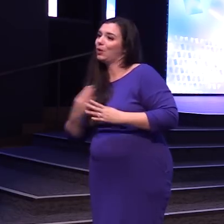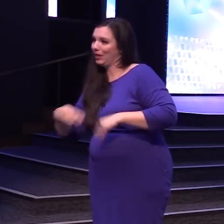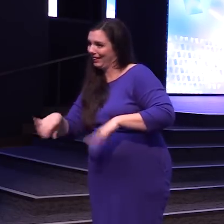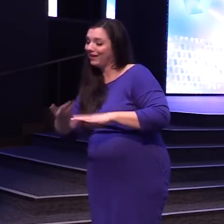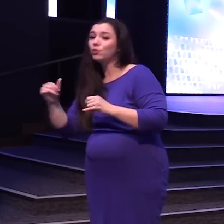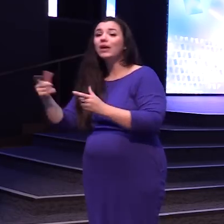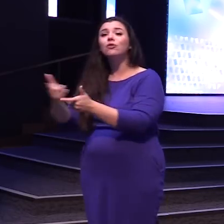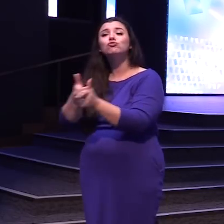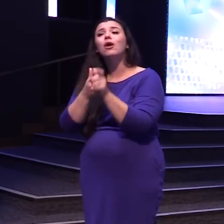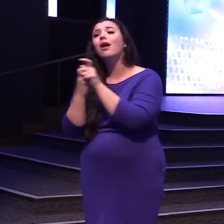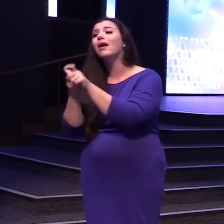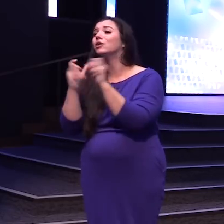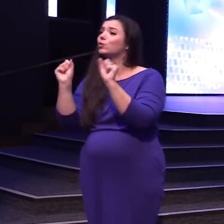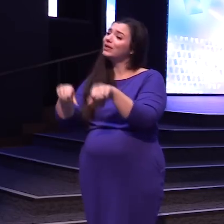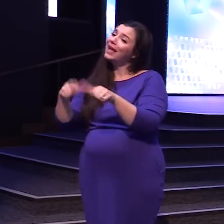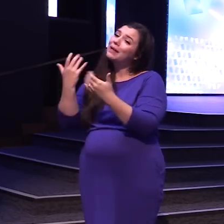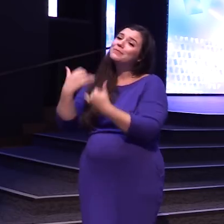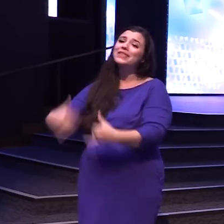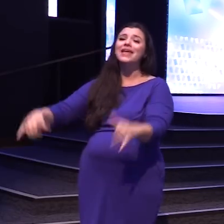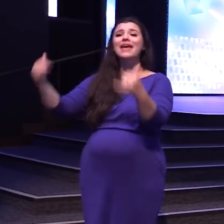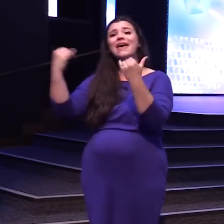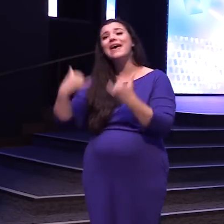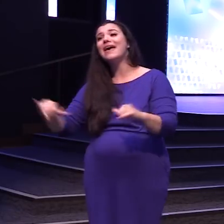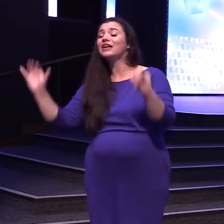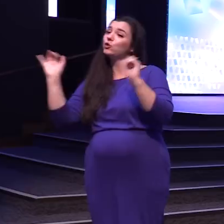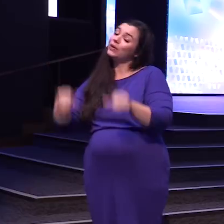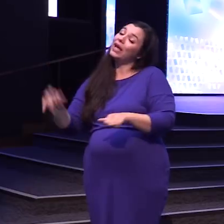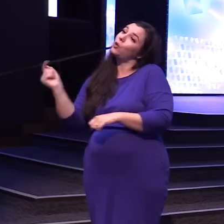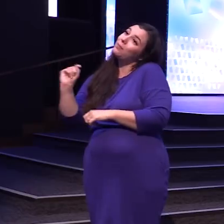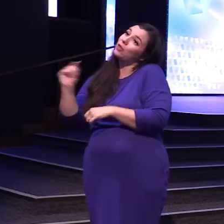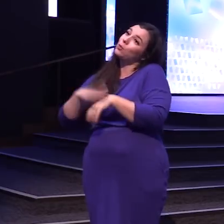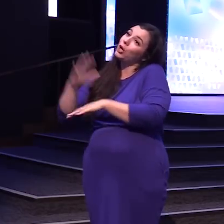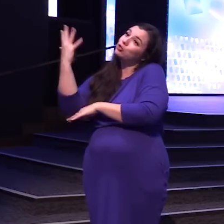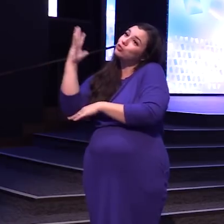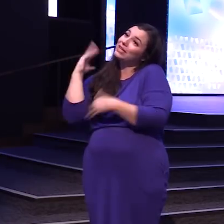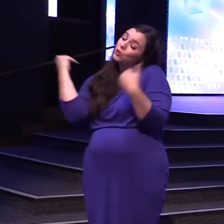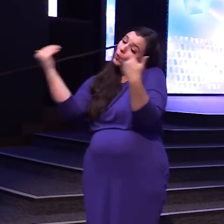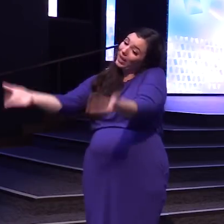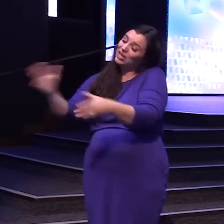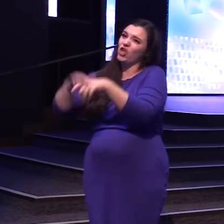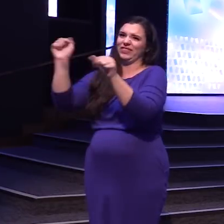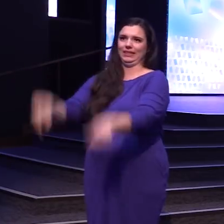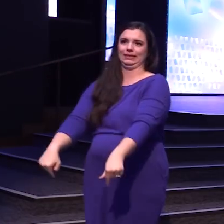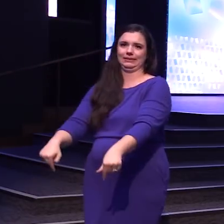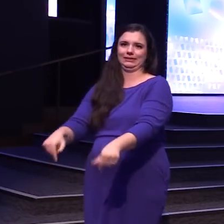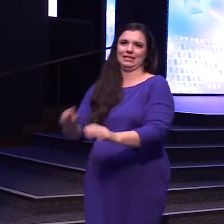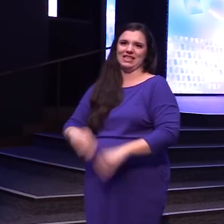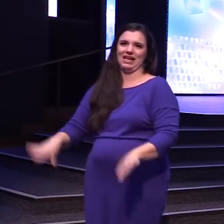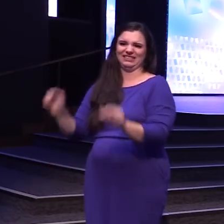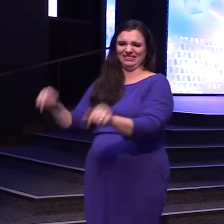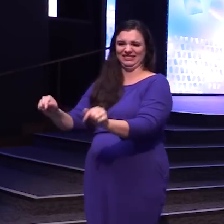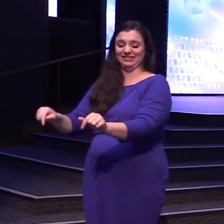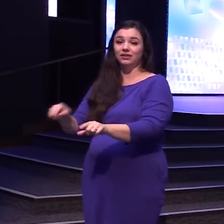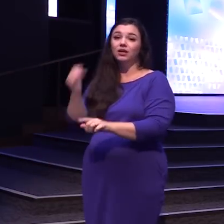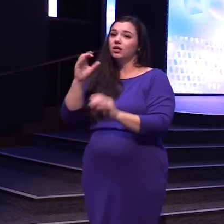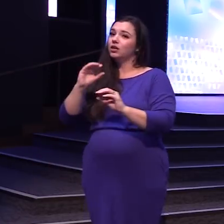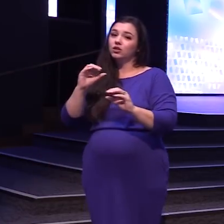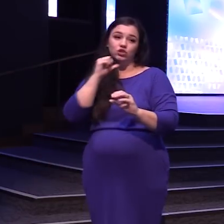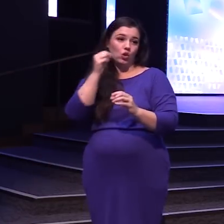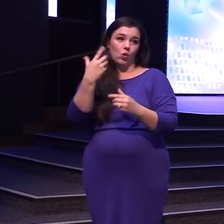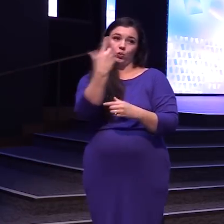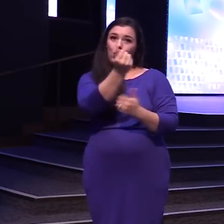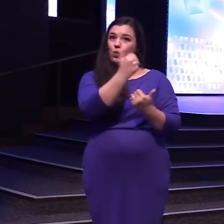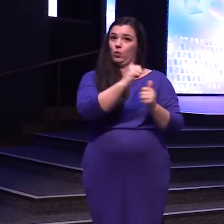You can run You can frolic You can pee on a tree On this land You go nowhere